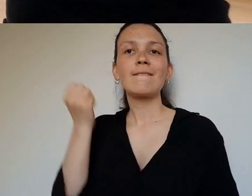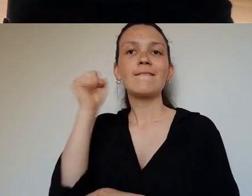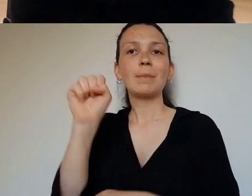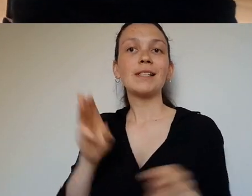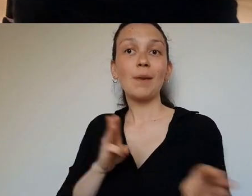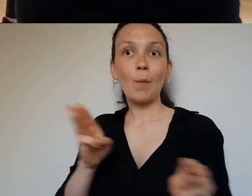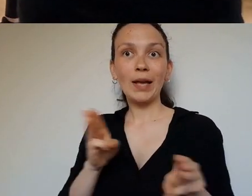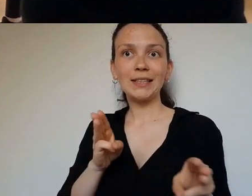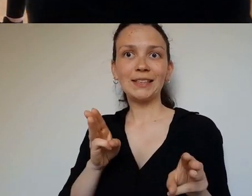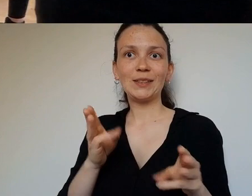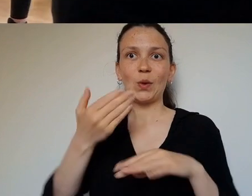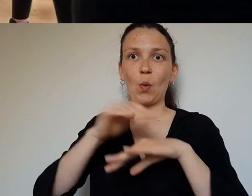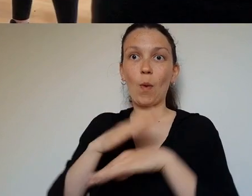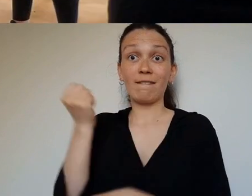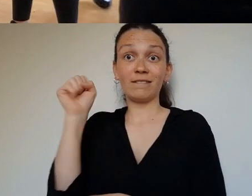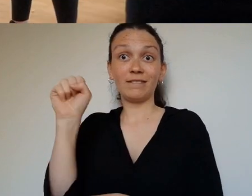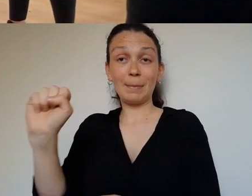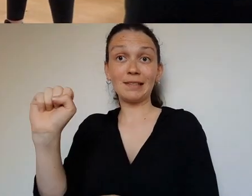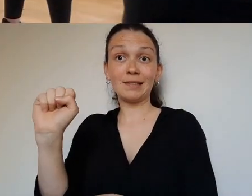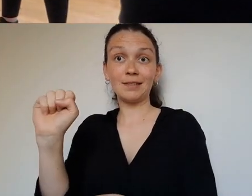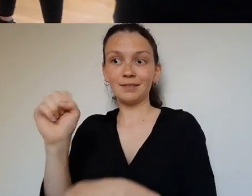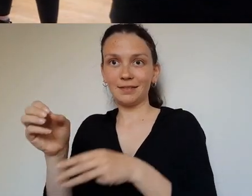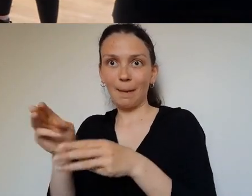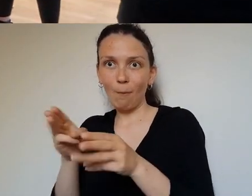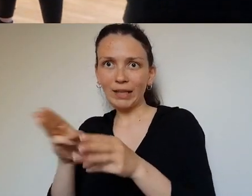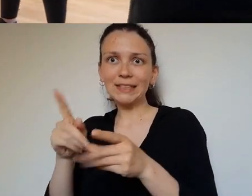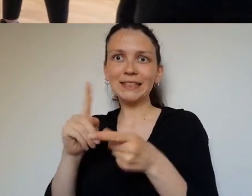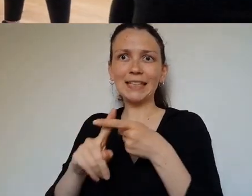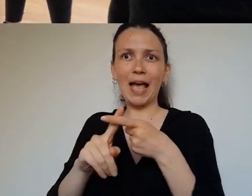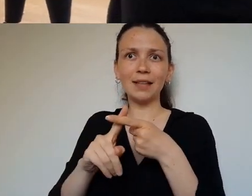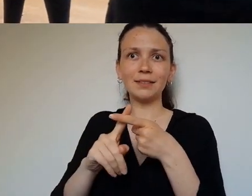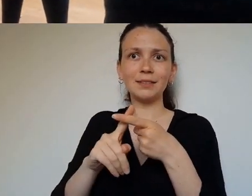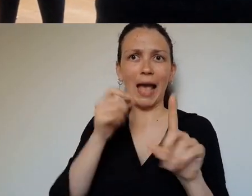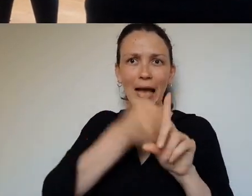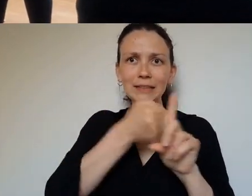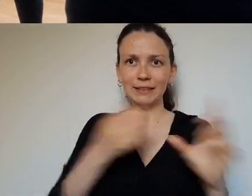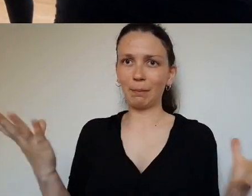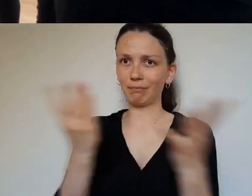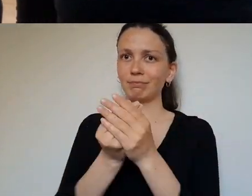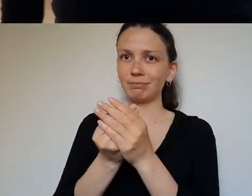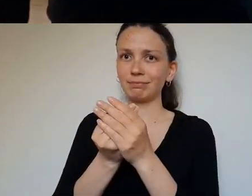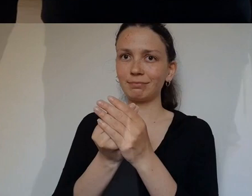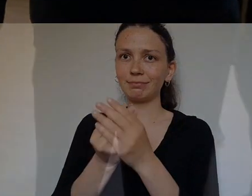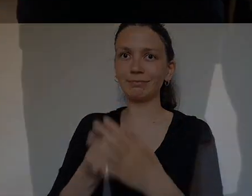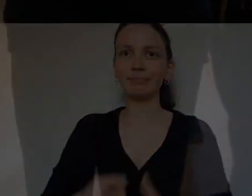This is what Sarah Ahmed calls feminist practice, in which activism and feminist methodologies meet.